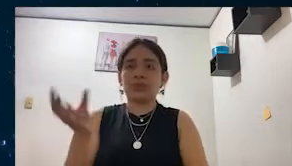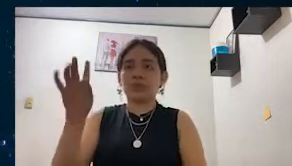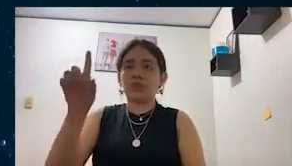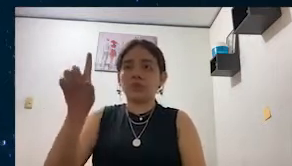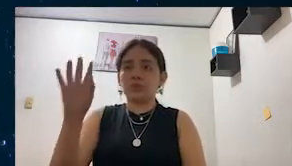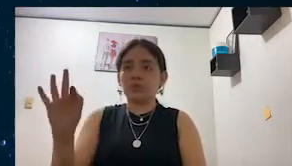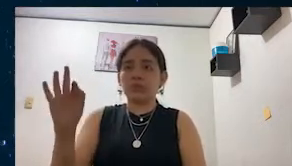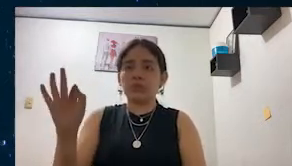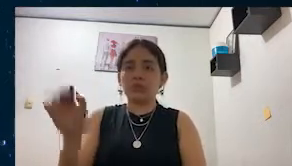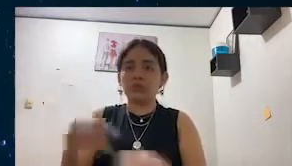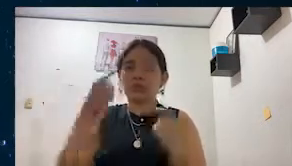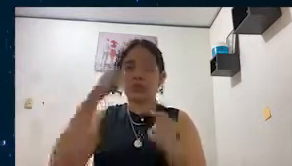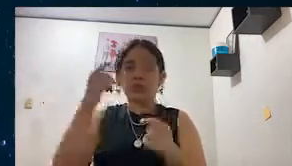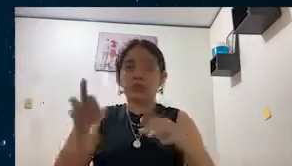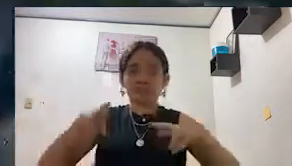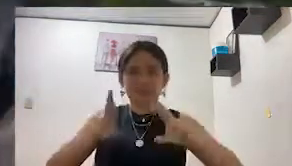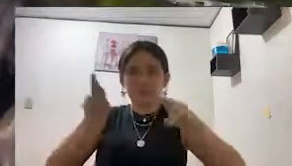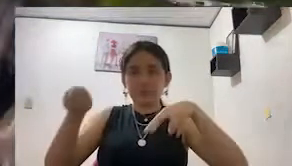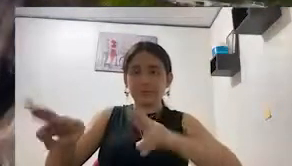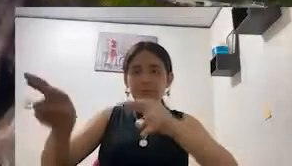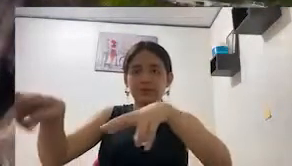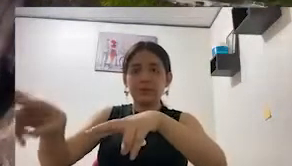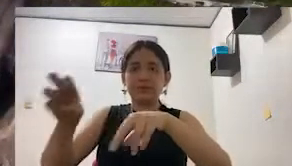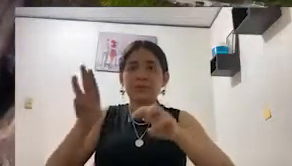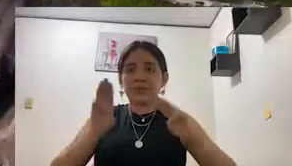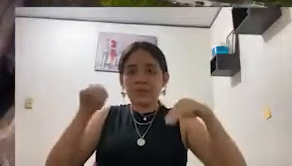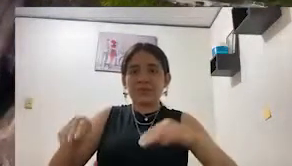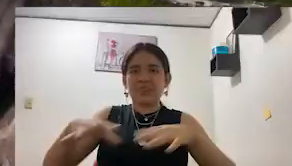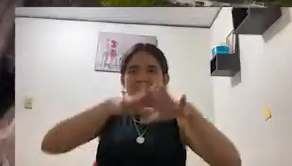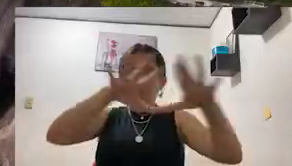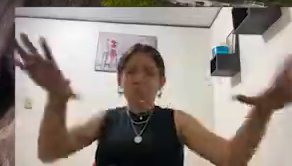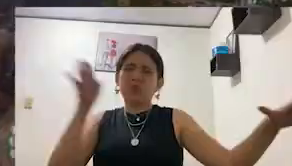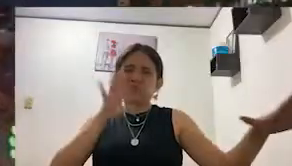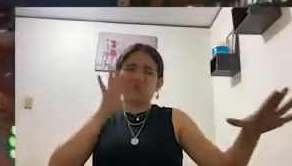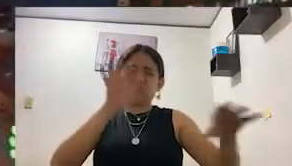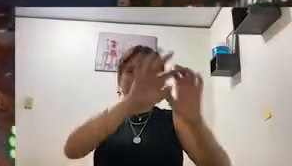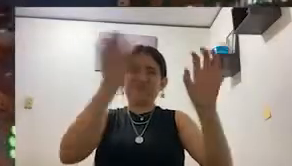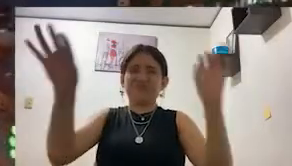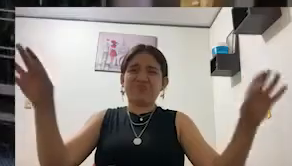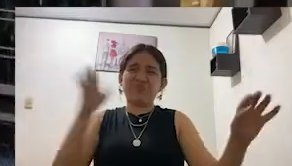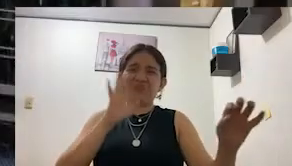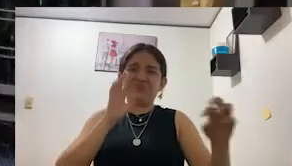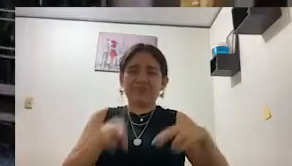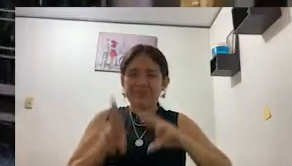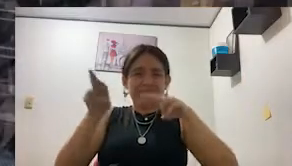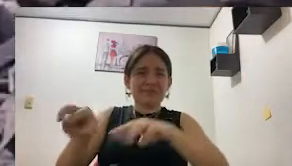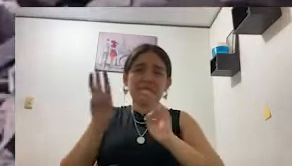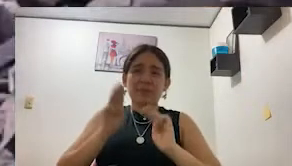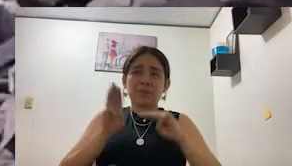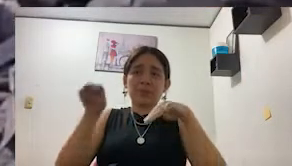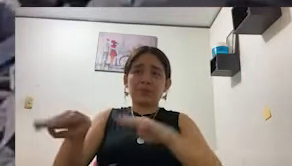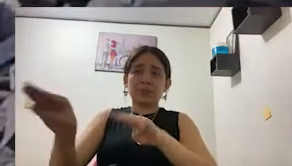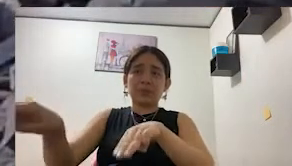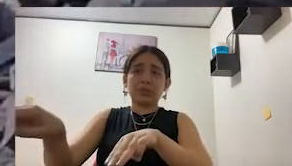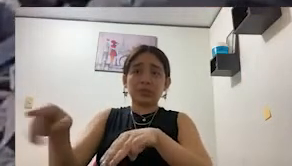and if nobody does anything, Lima, a city in full development and with a lot of potential, could end up